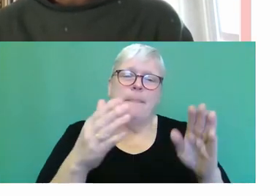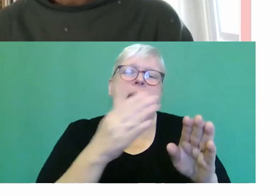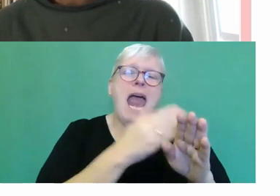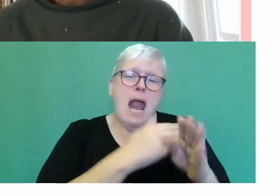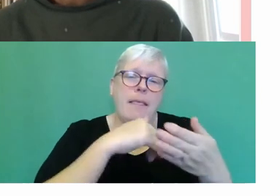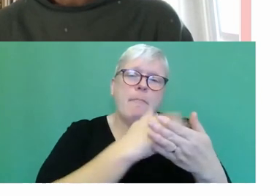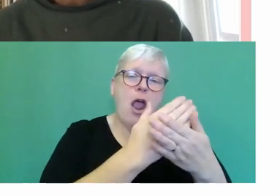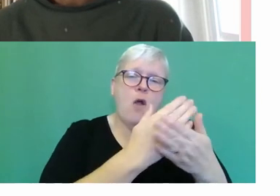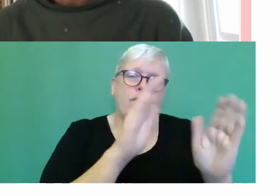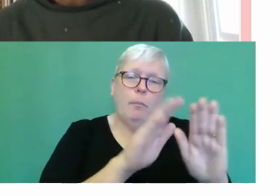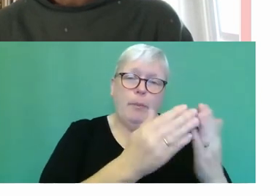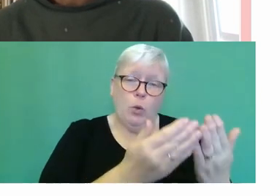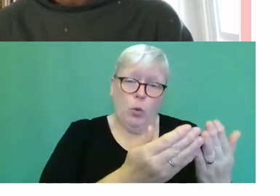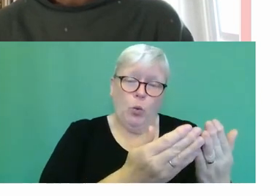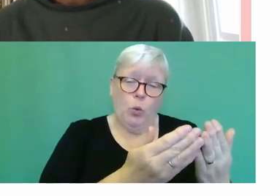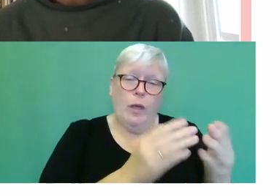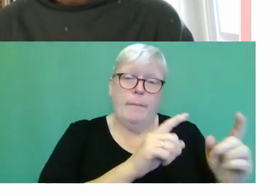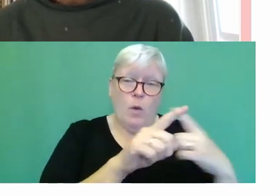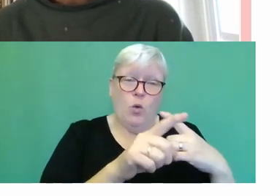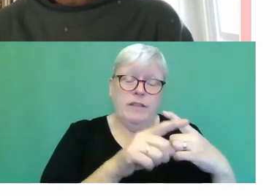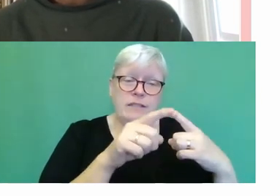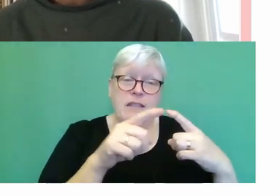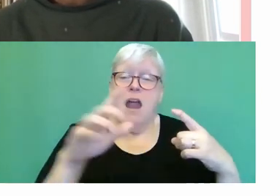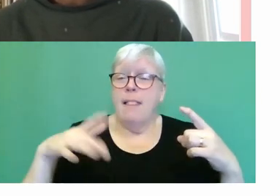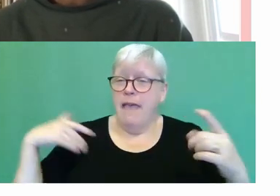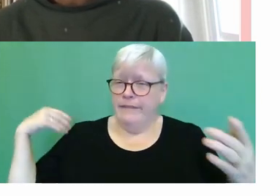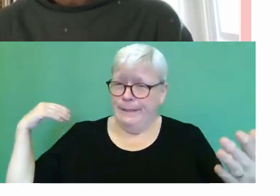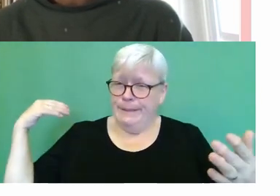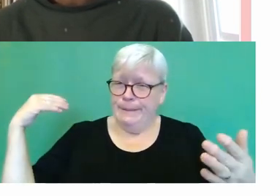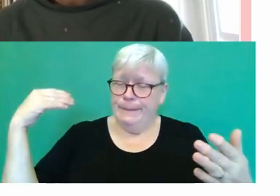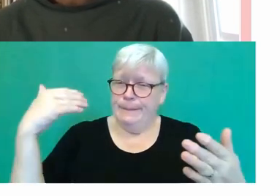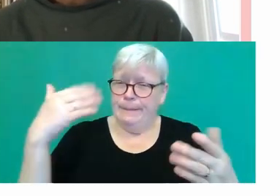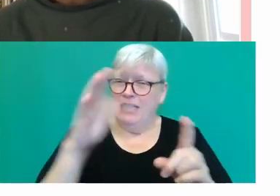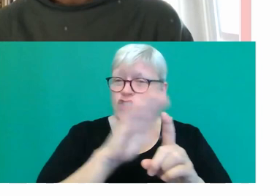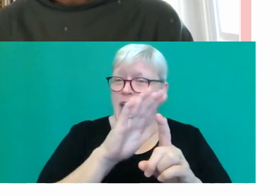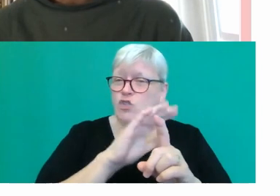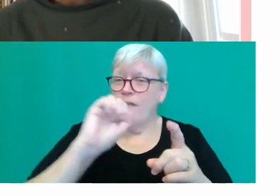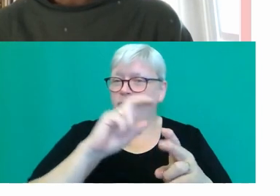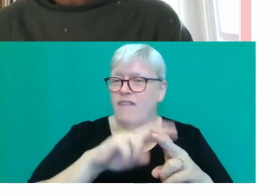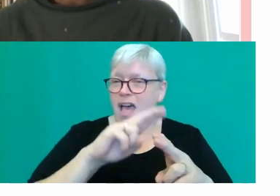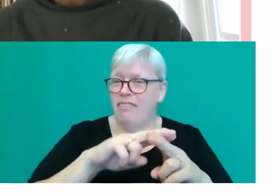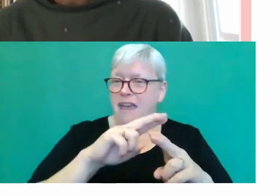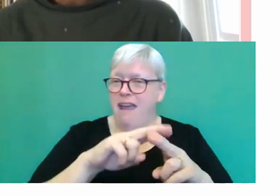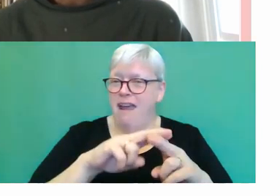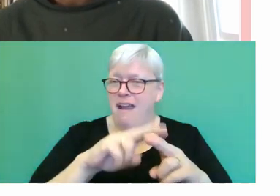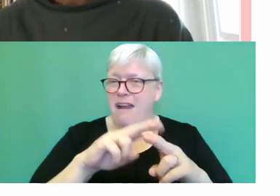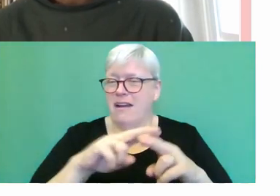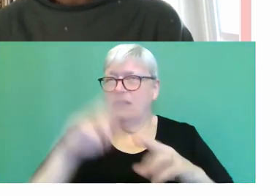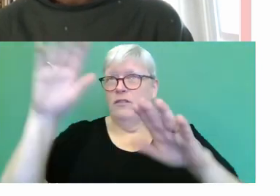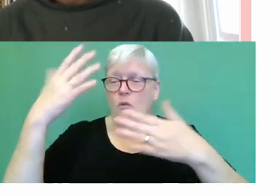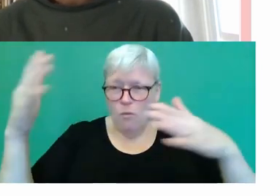maybe most of the novel, all her life, she's been kind of in the shadow of her father, very much, you the father figure has sort of